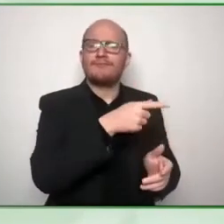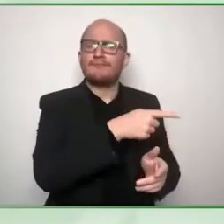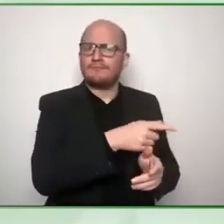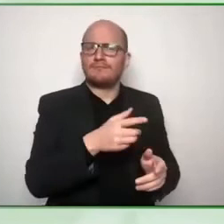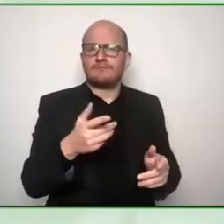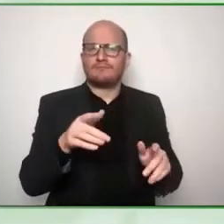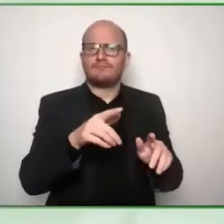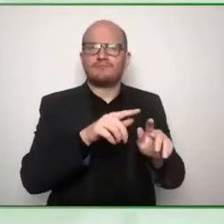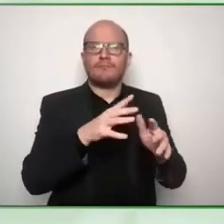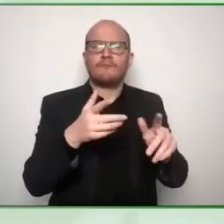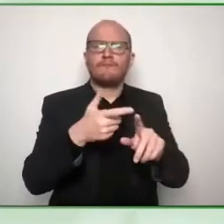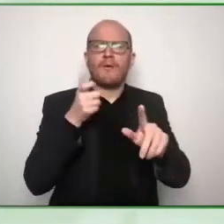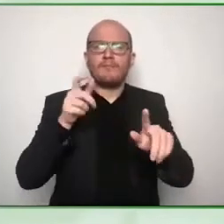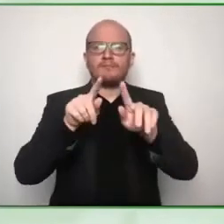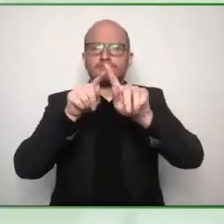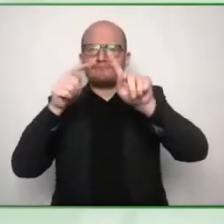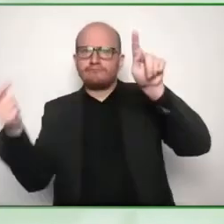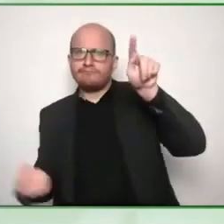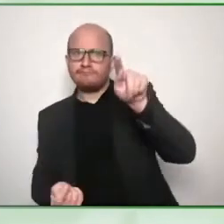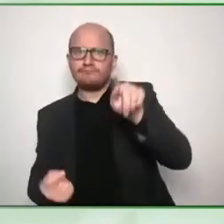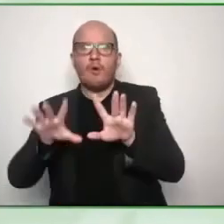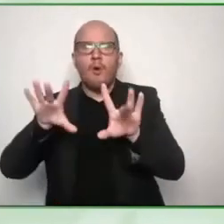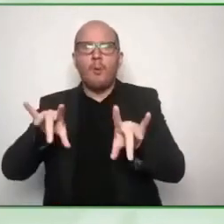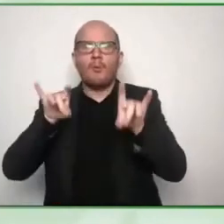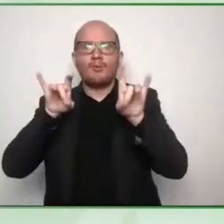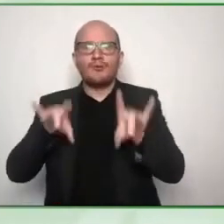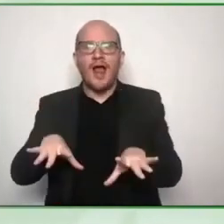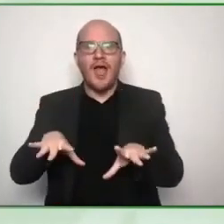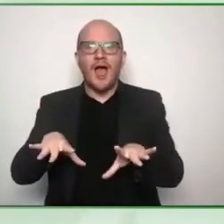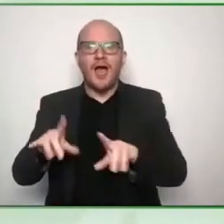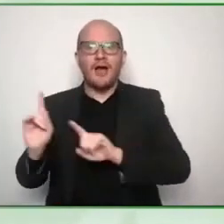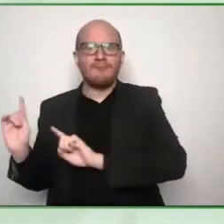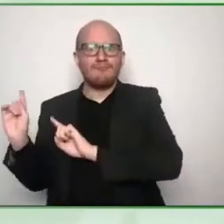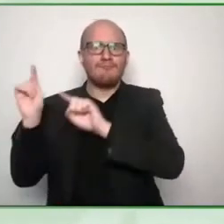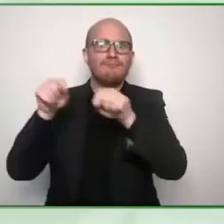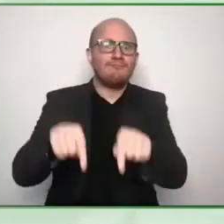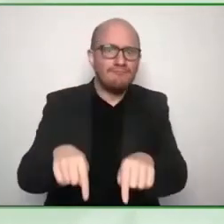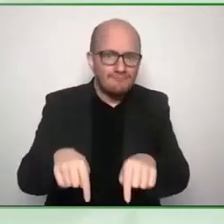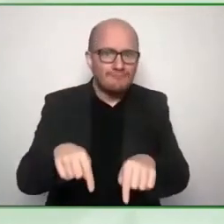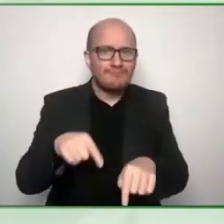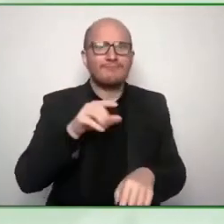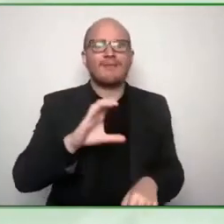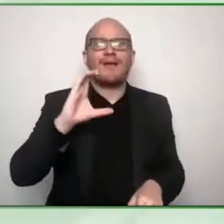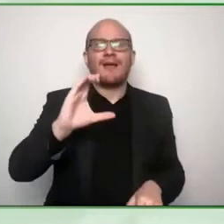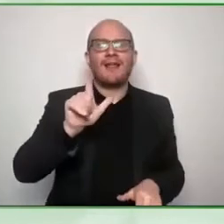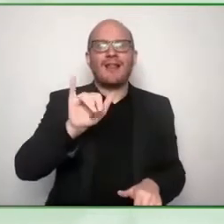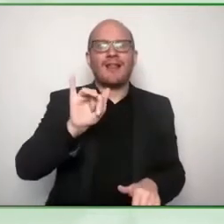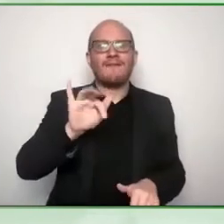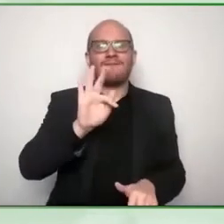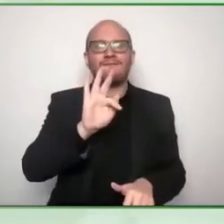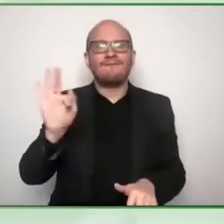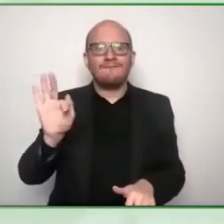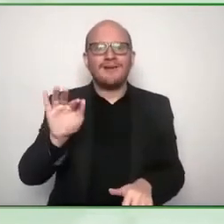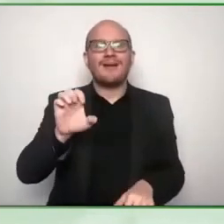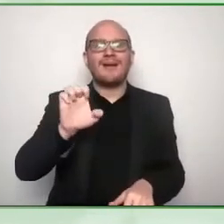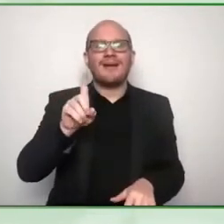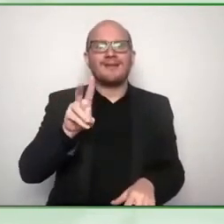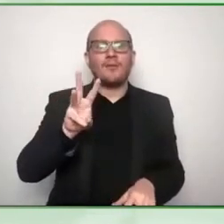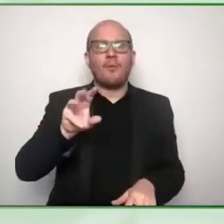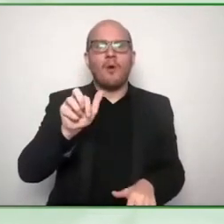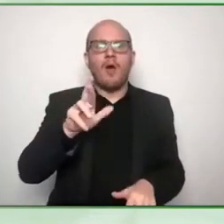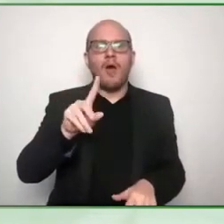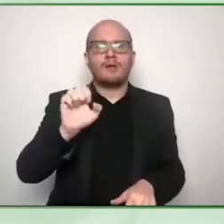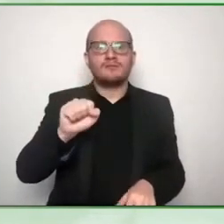and what makes them experts in accessibility and but before i do that i would like to